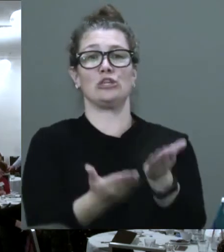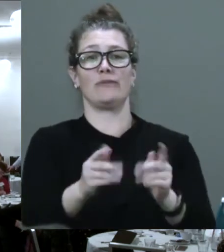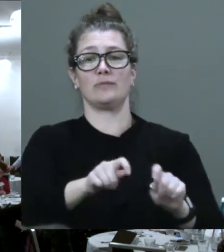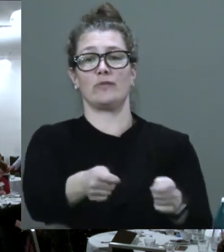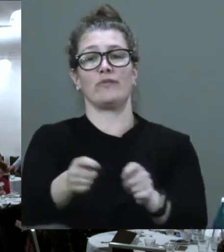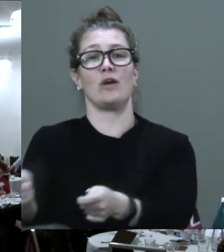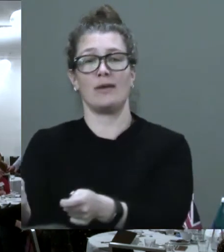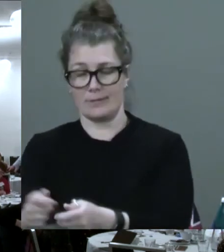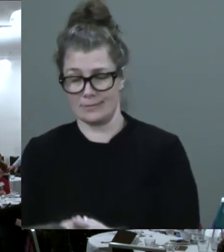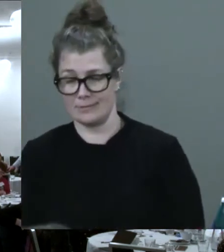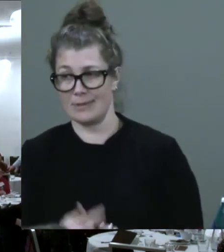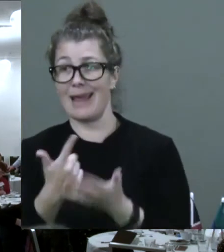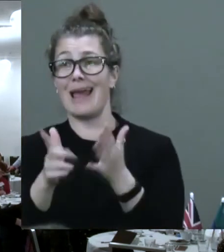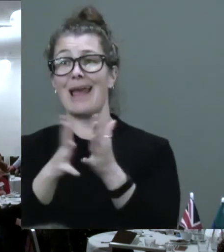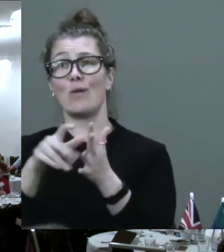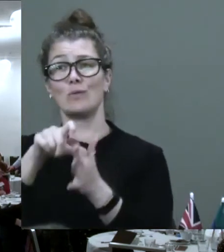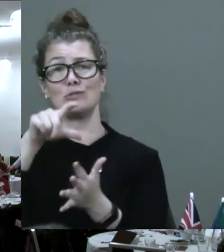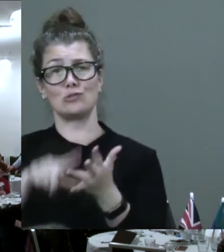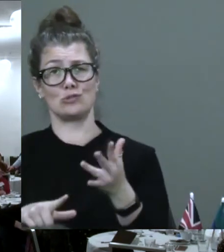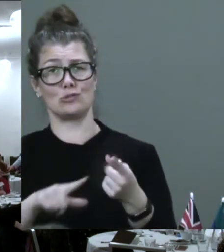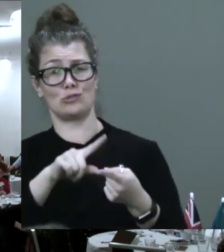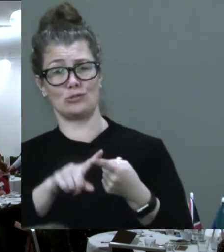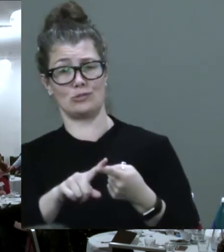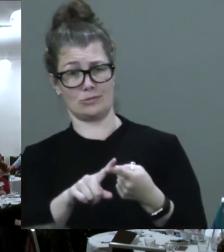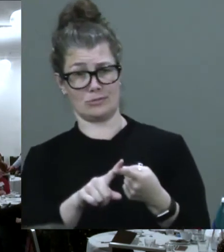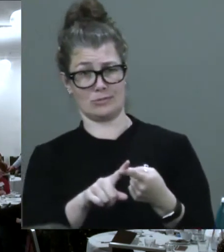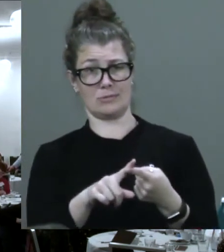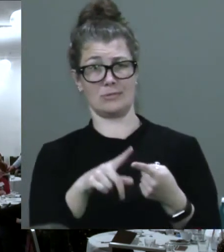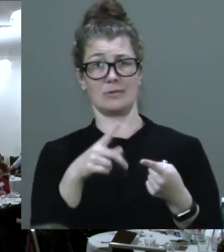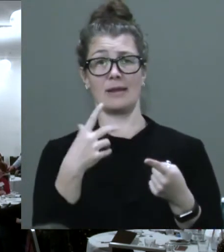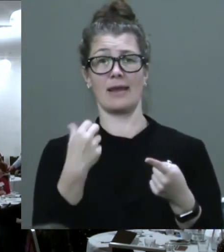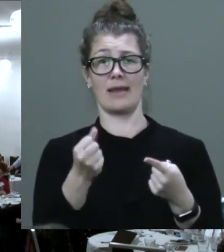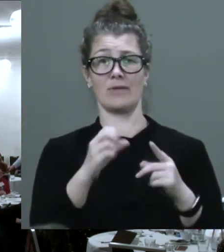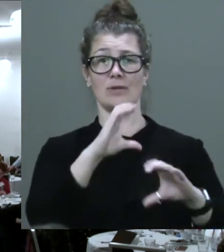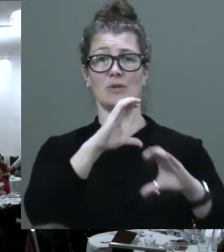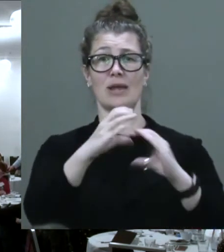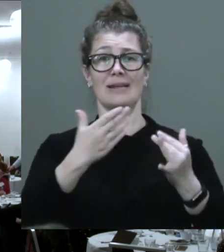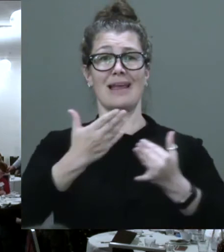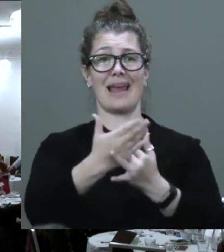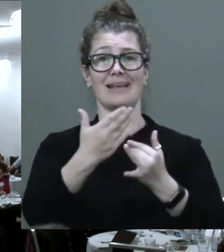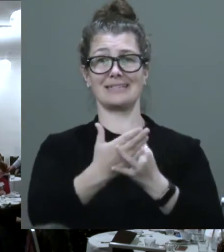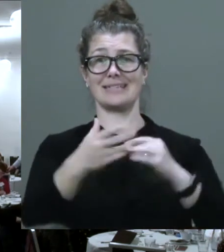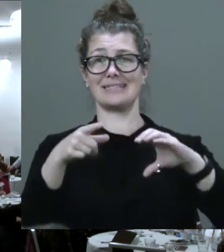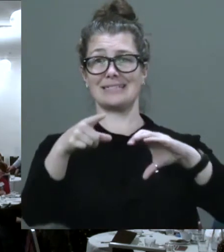One way we do this is through the award of the communication access symbol.